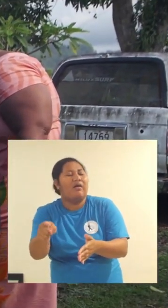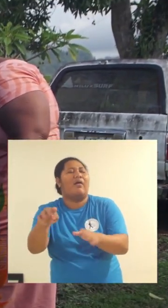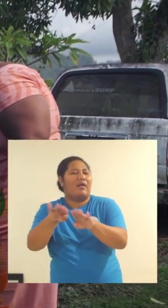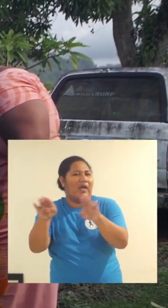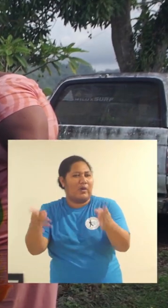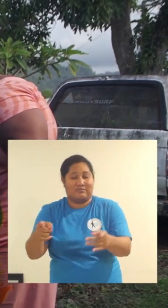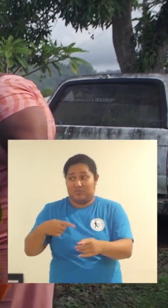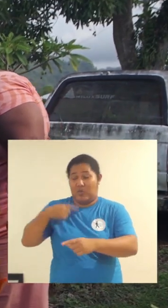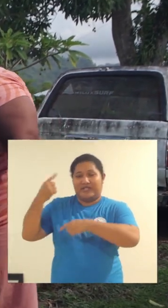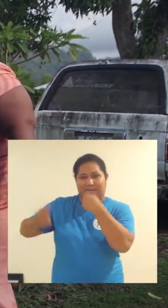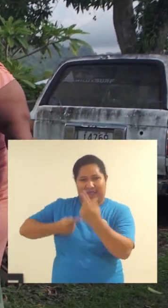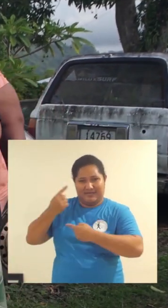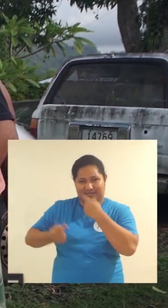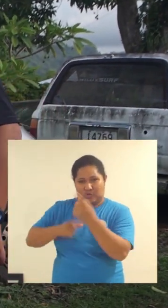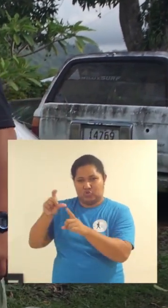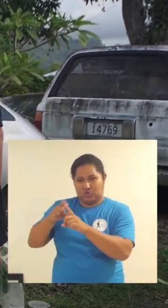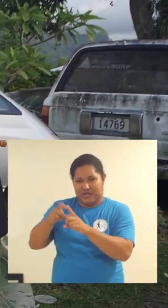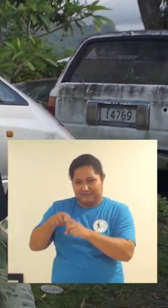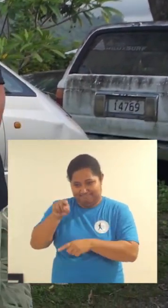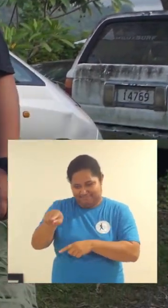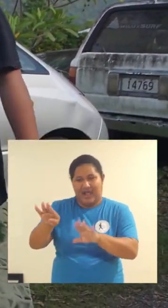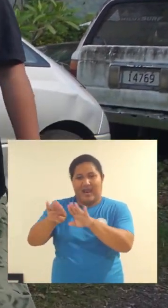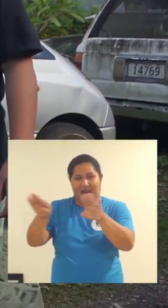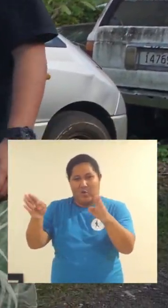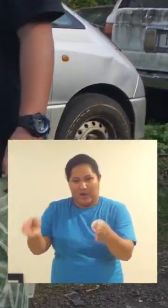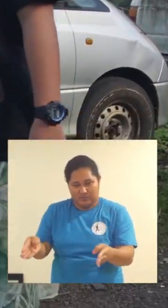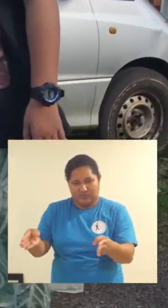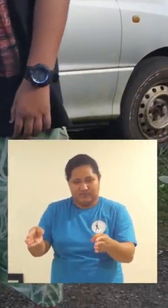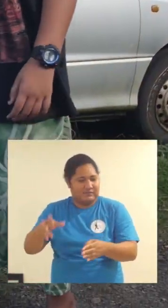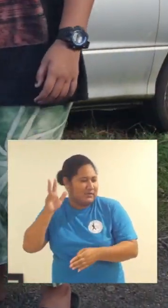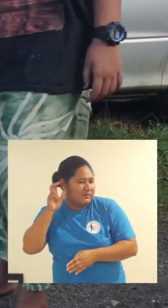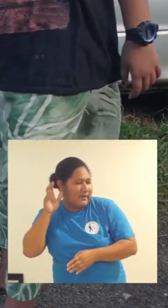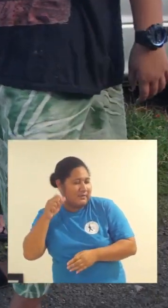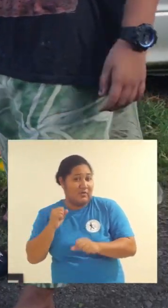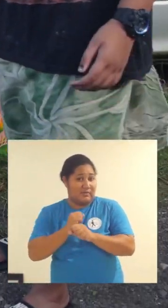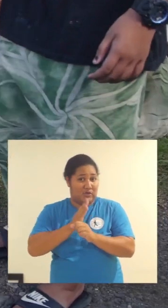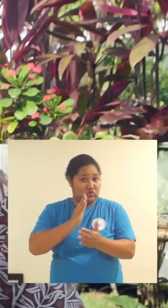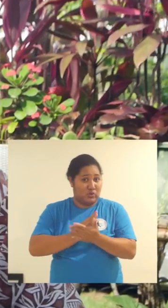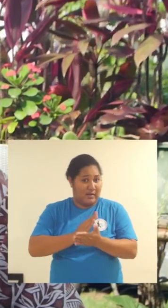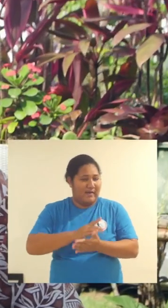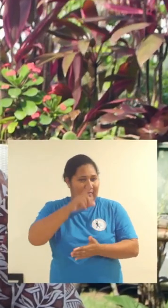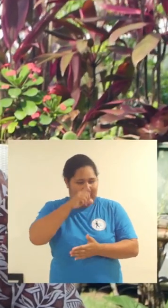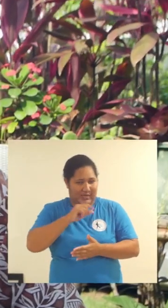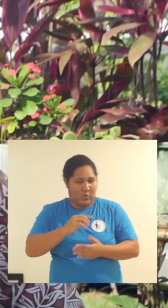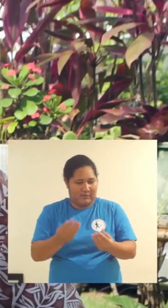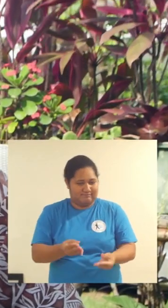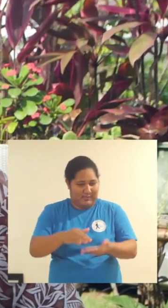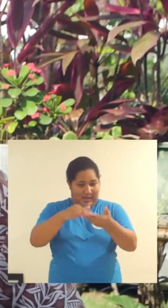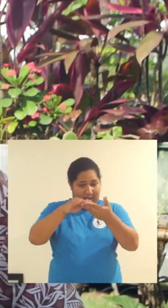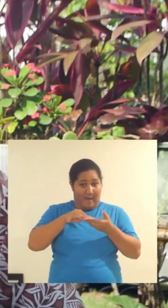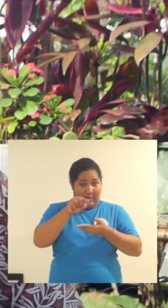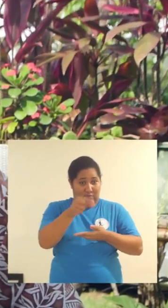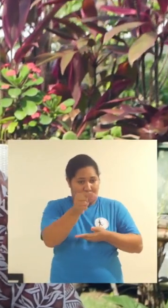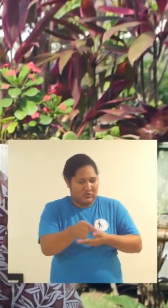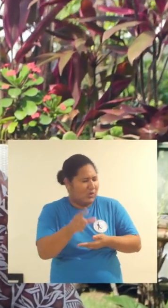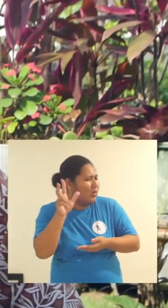at same time.